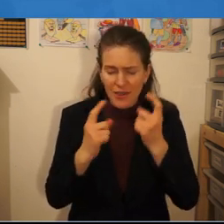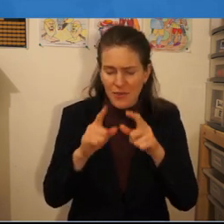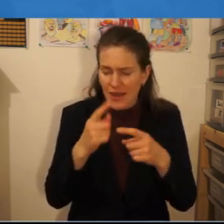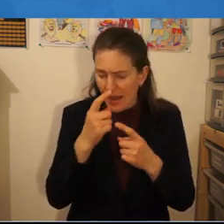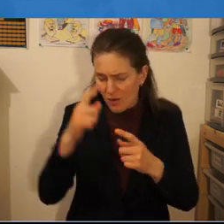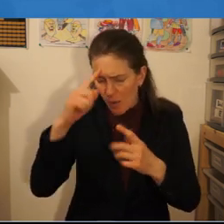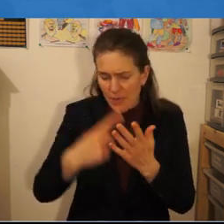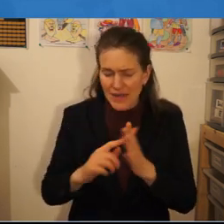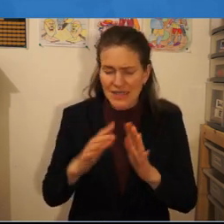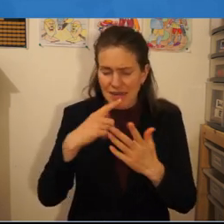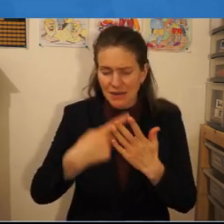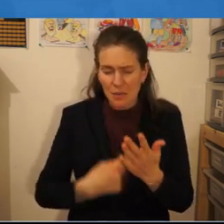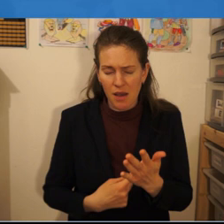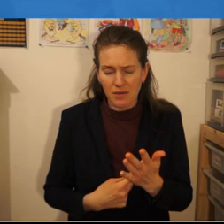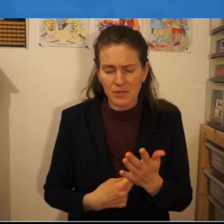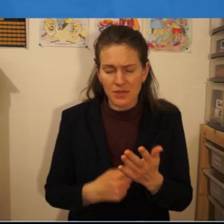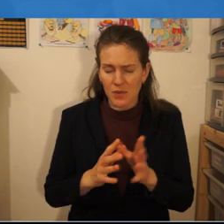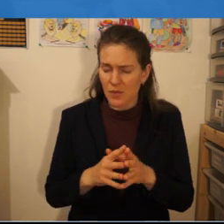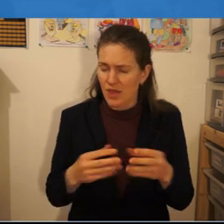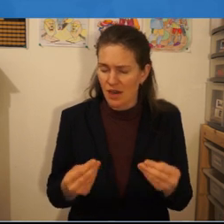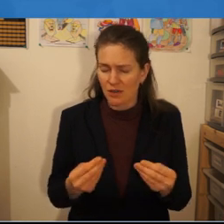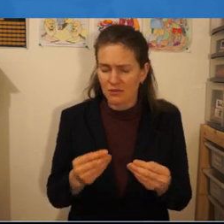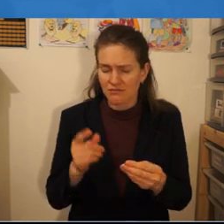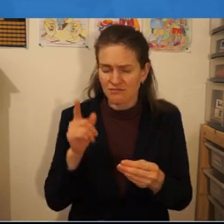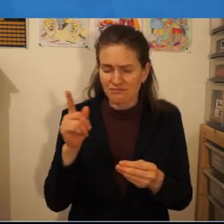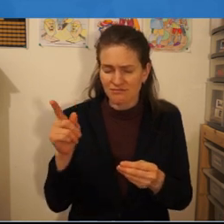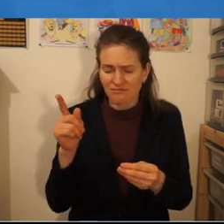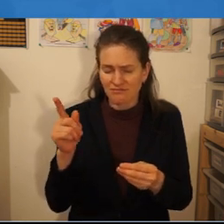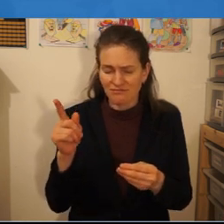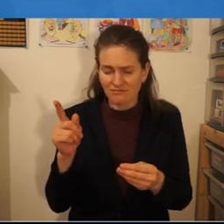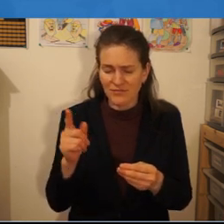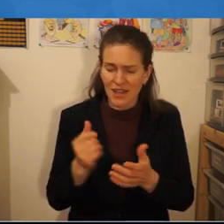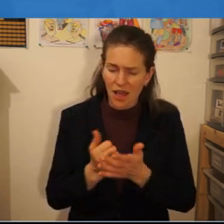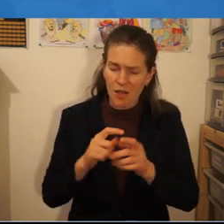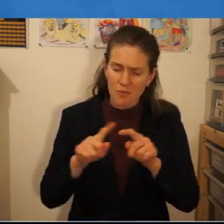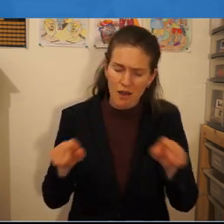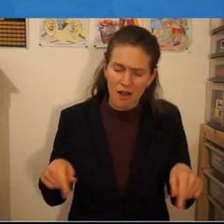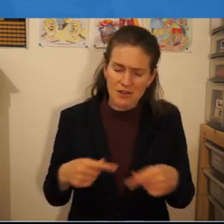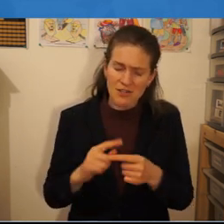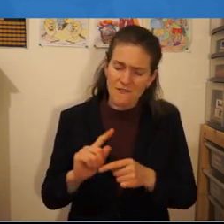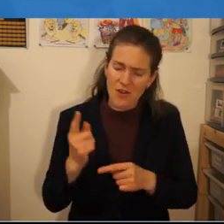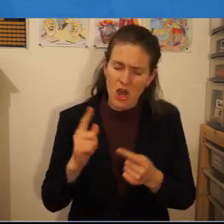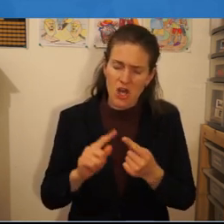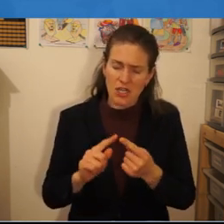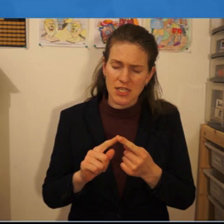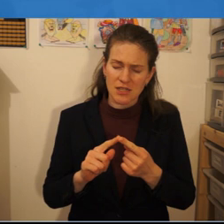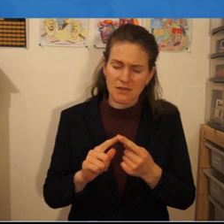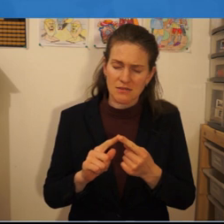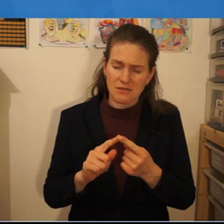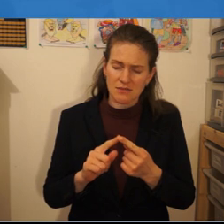obey the ten commandments without thee help us firstly to turn to thee